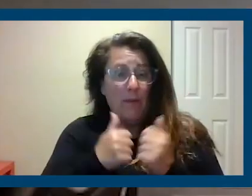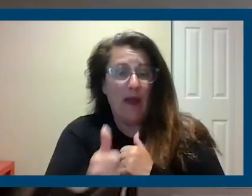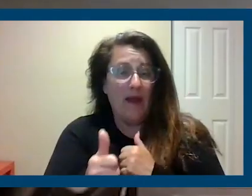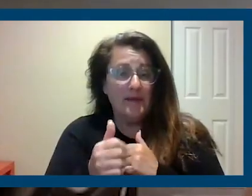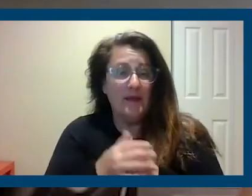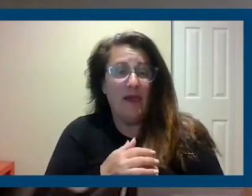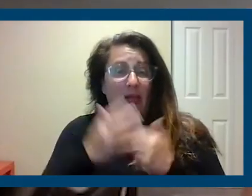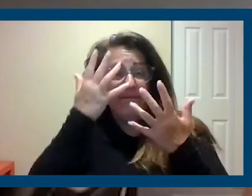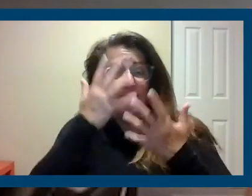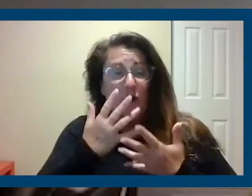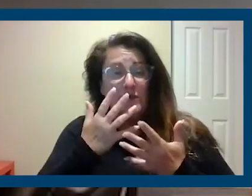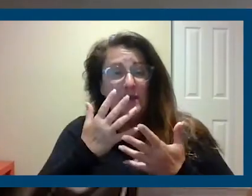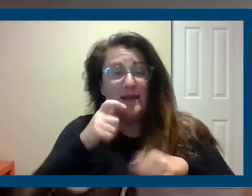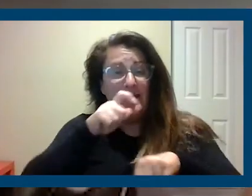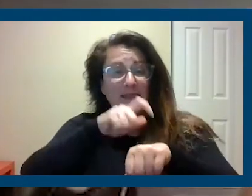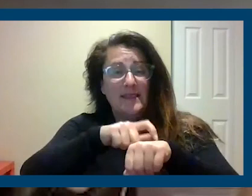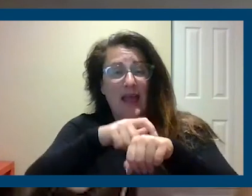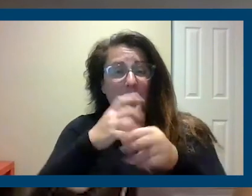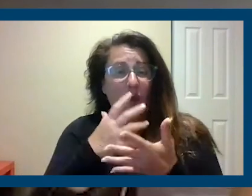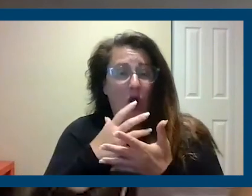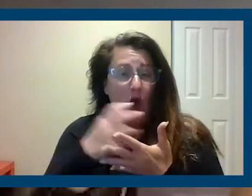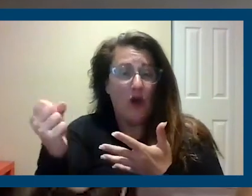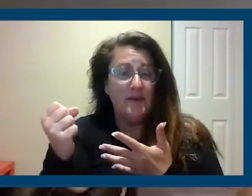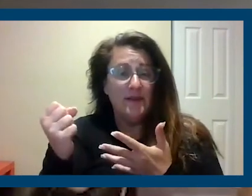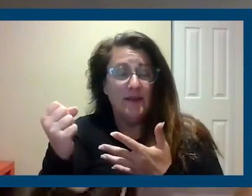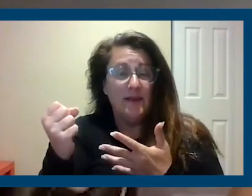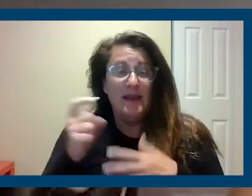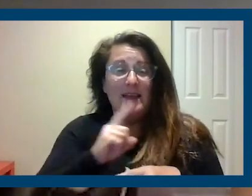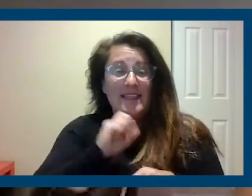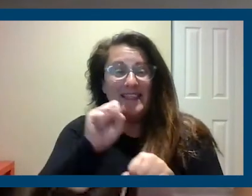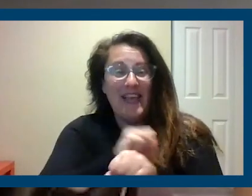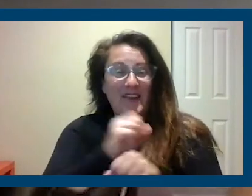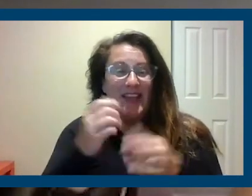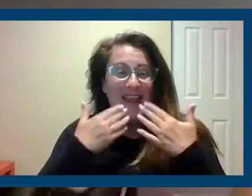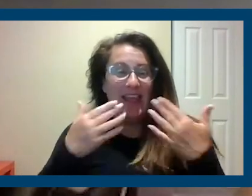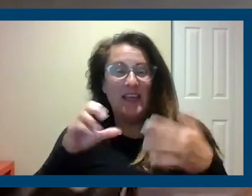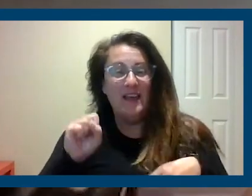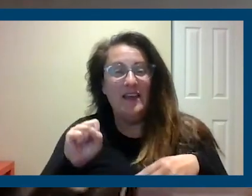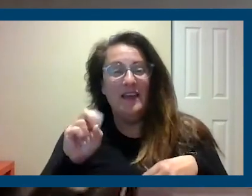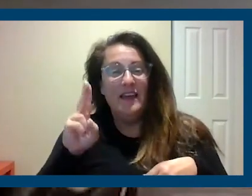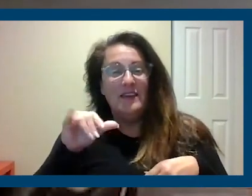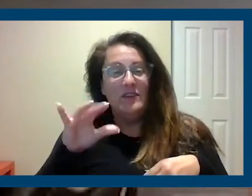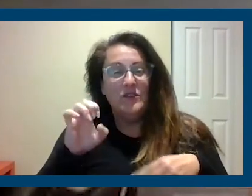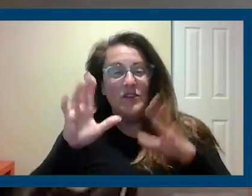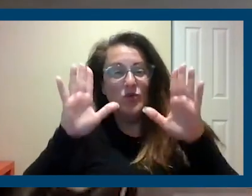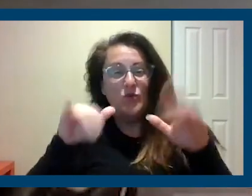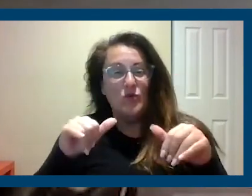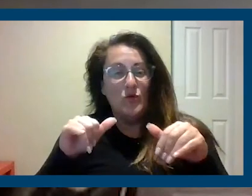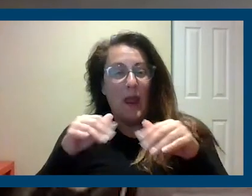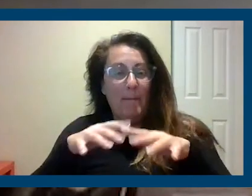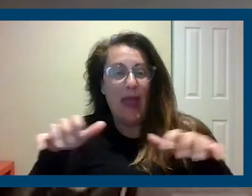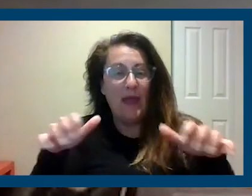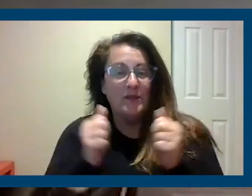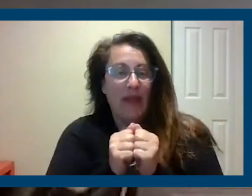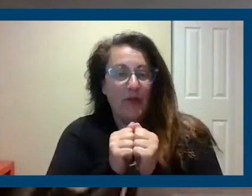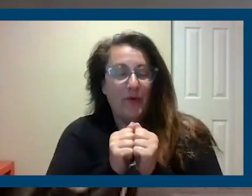unfortunately we're out of time for right now, but we will definitely thank you, Susie, for putting this great panel together. Um, we hope everyone